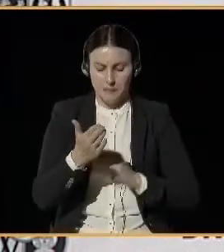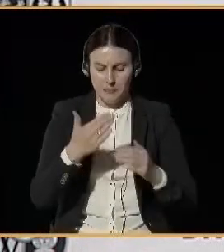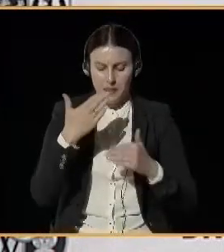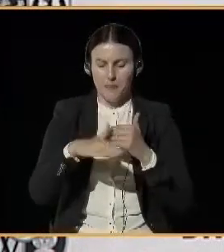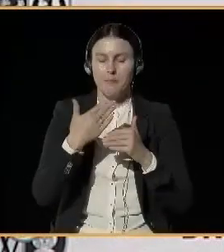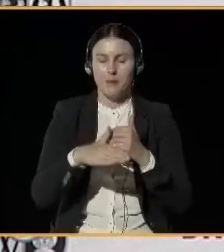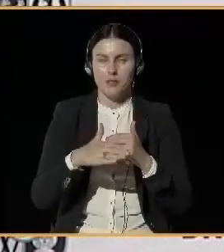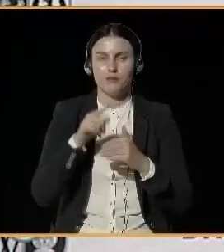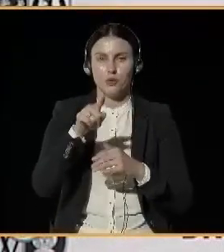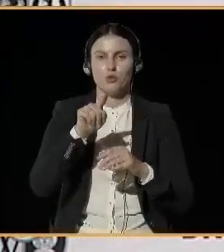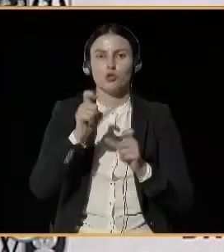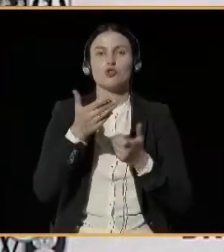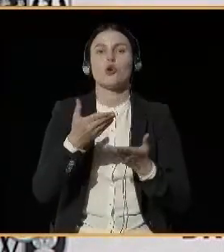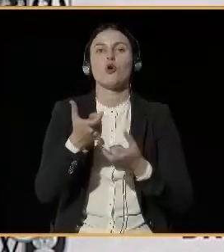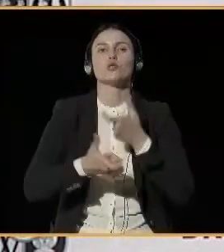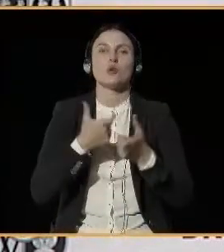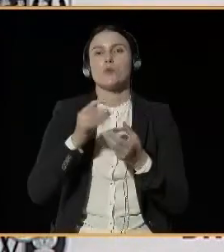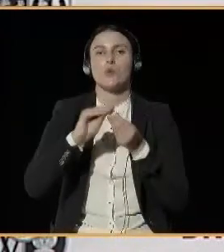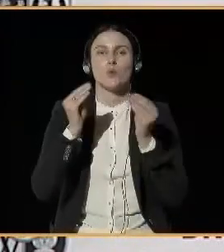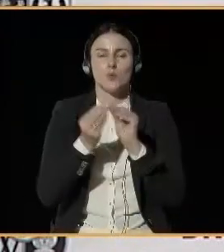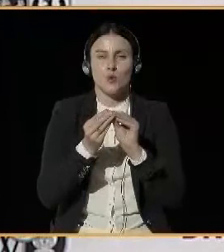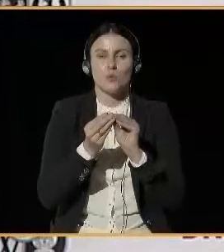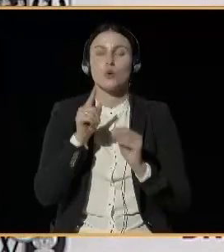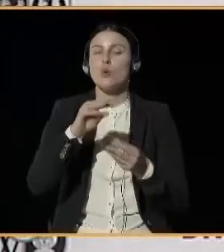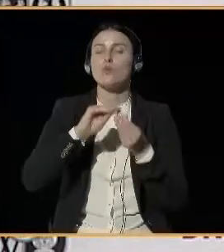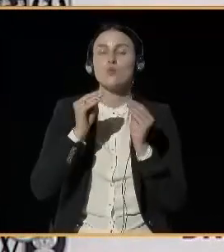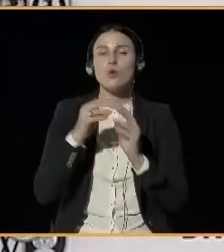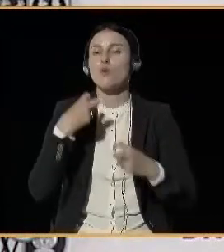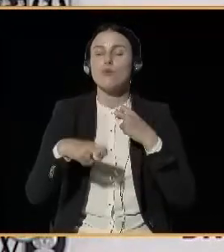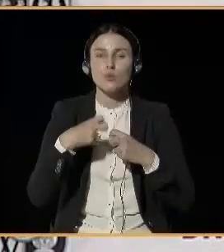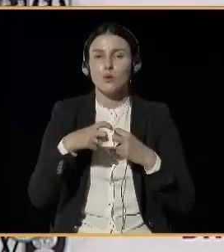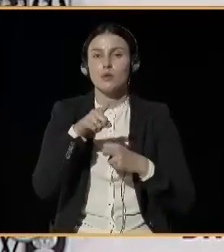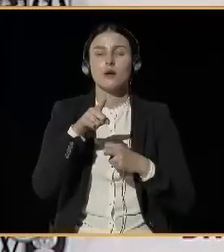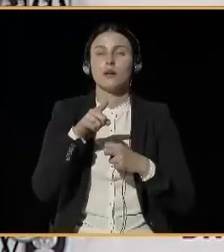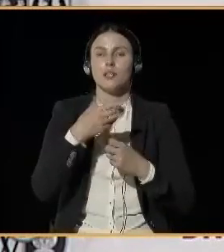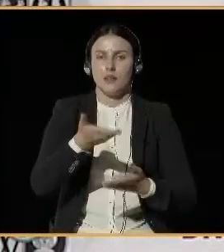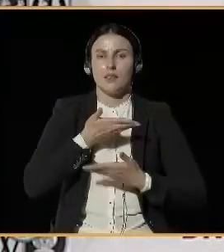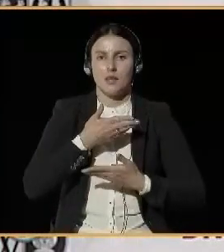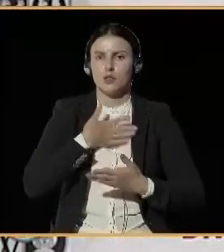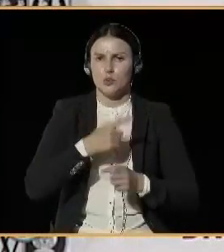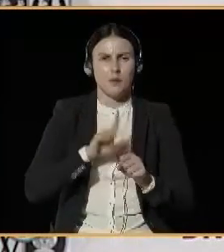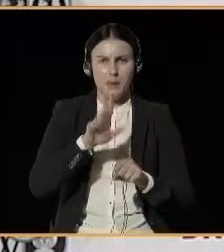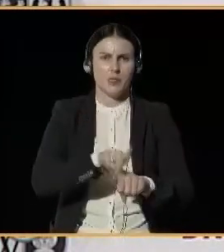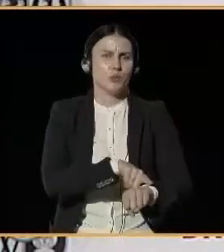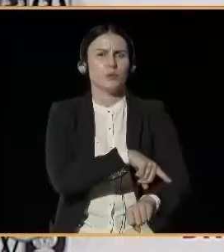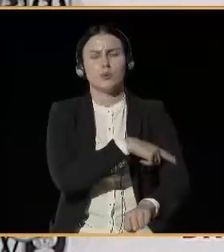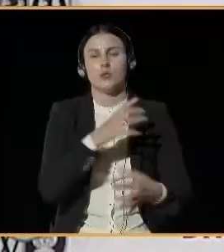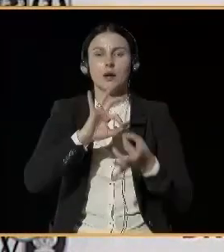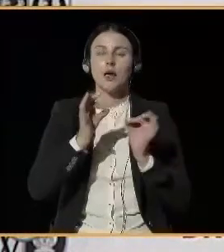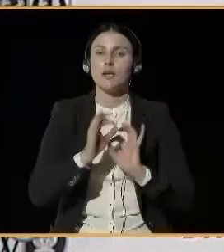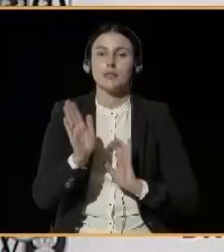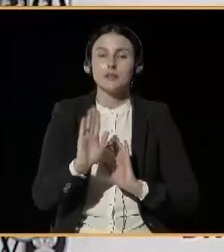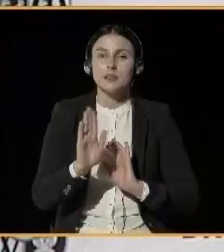a problem that will last longer than it would if the problem was only concentrated